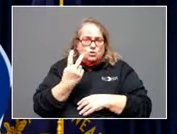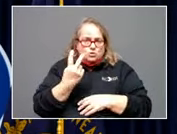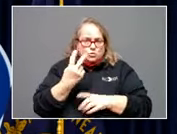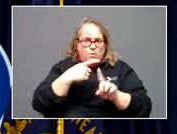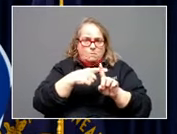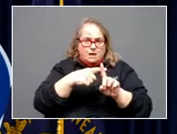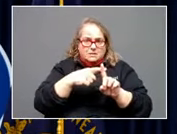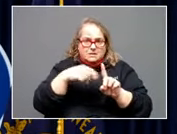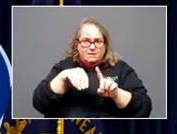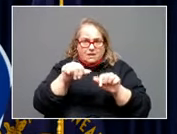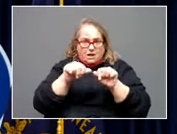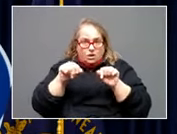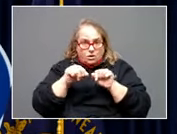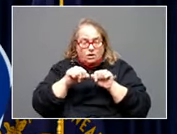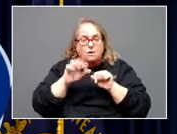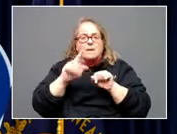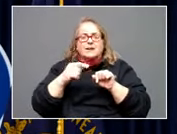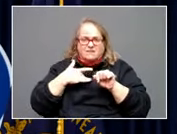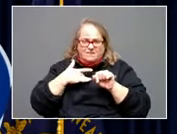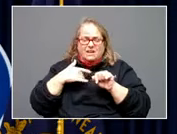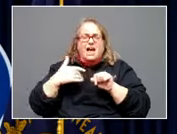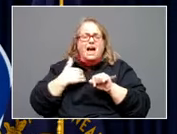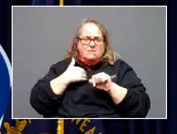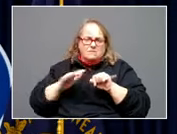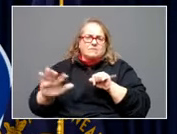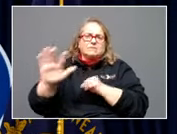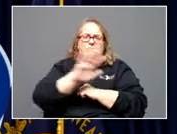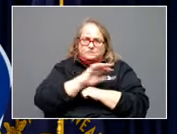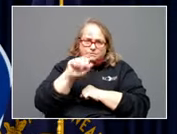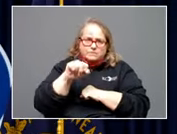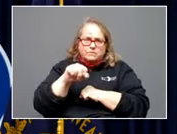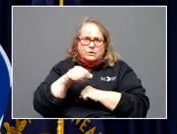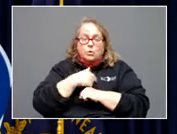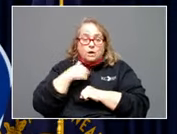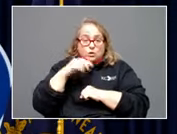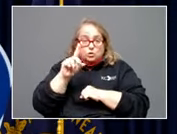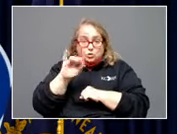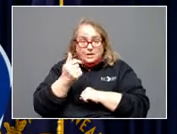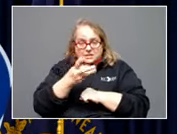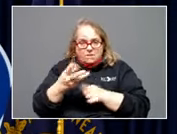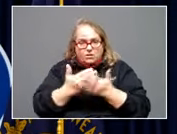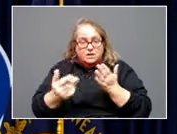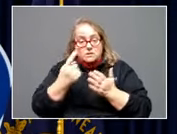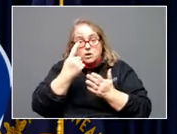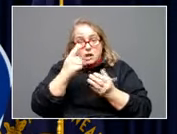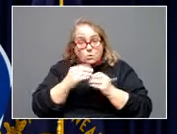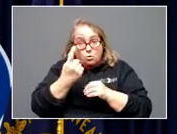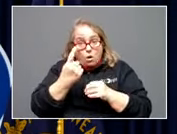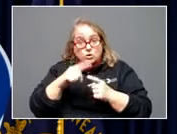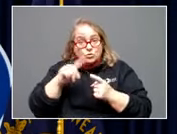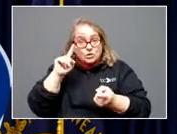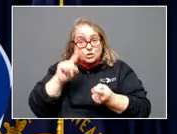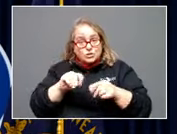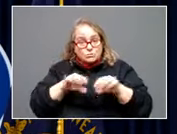the area with people who had been in congregate settings. We're doing a number of things. The number one thing to reduce the spread is getting people in their own